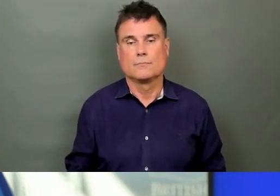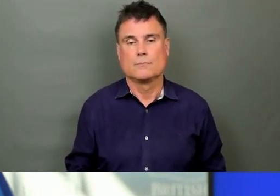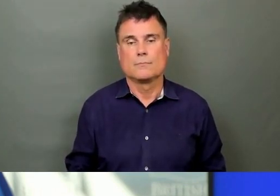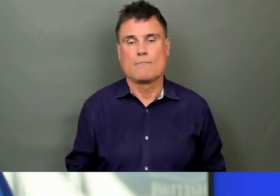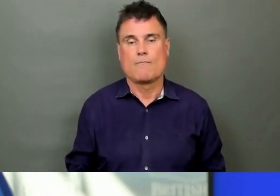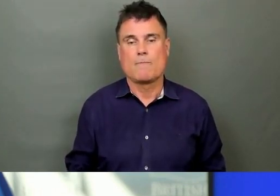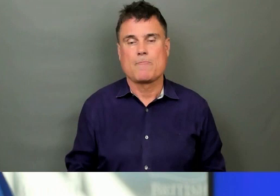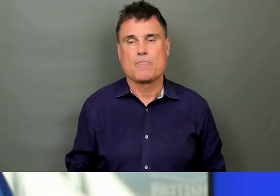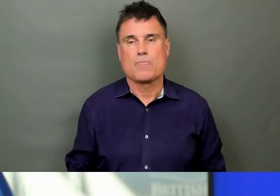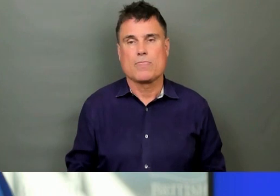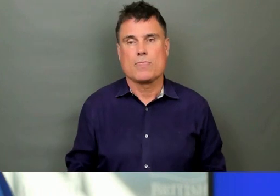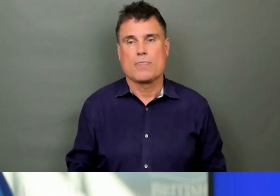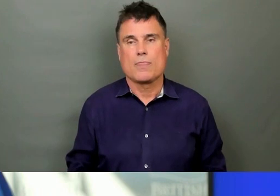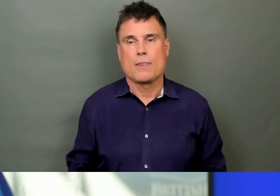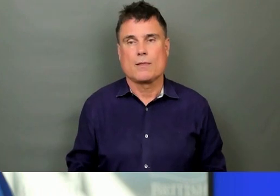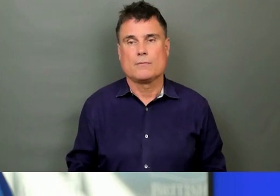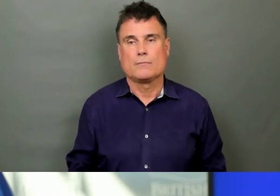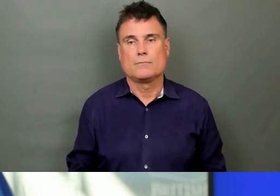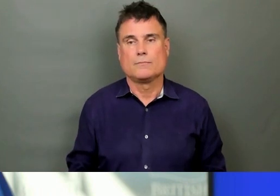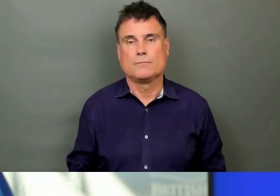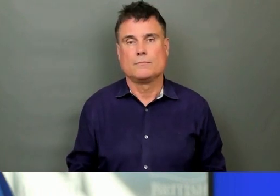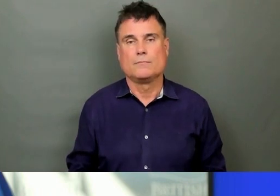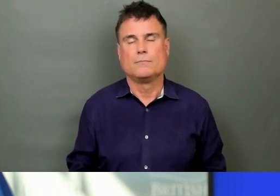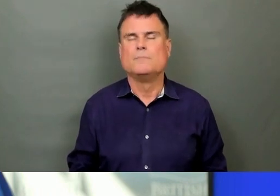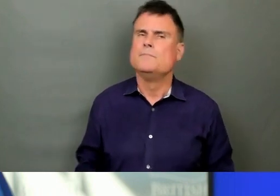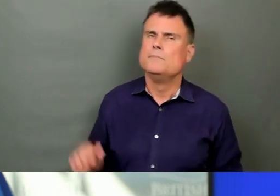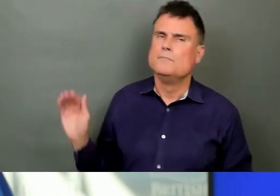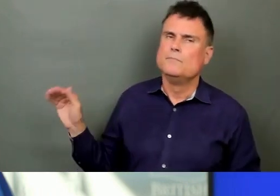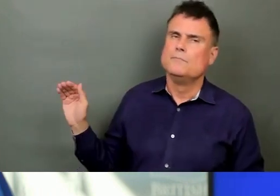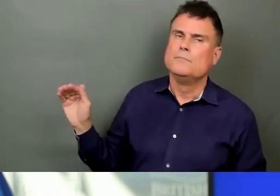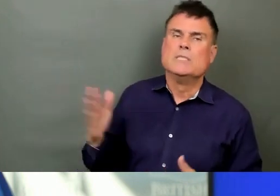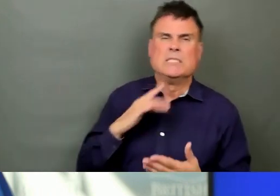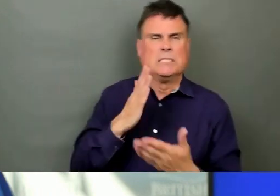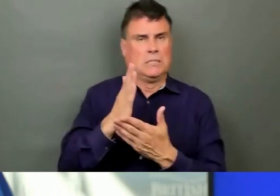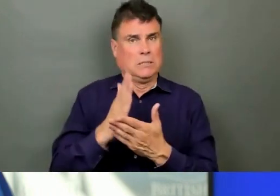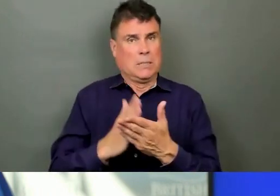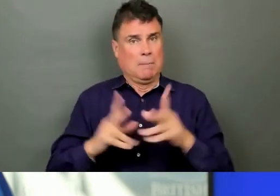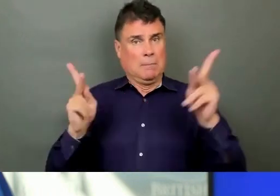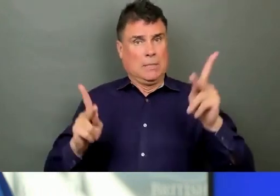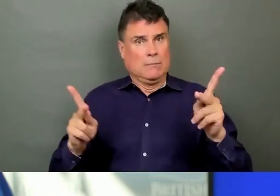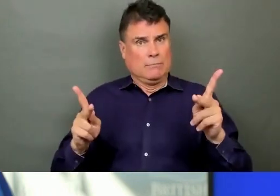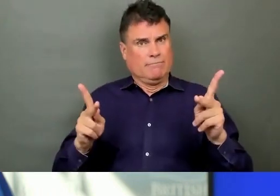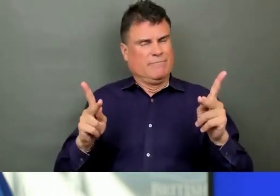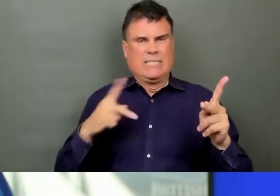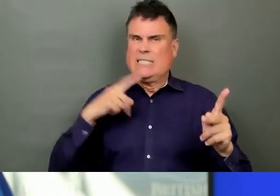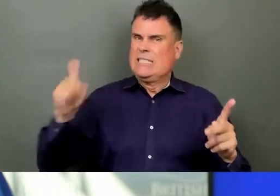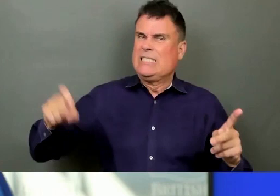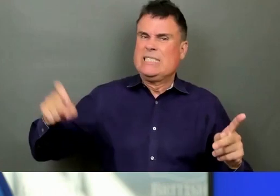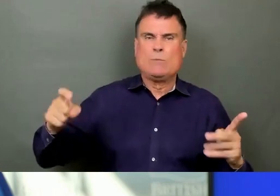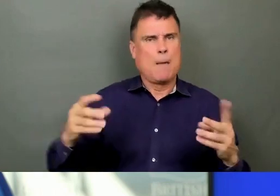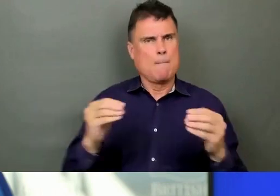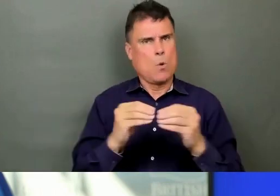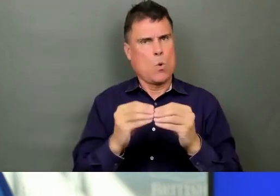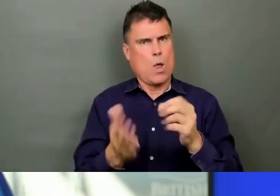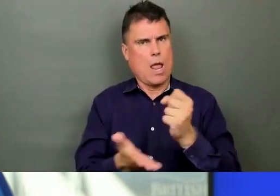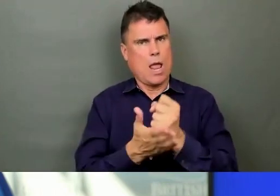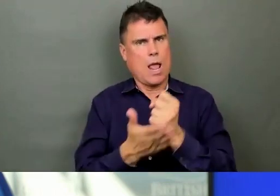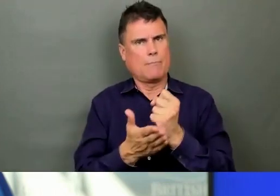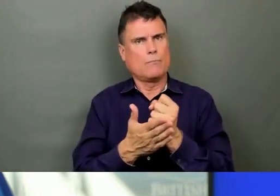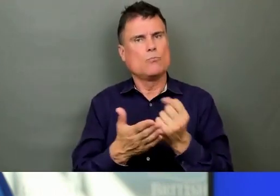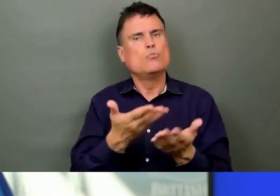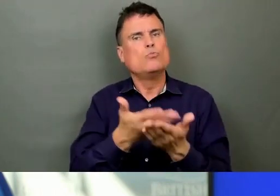older people, especially those who are not that mobile and can't get into cooling centres, that buildings,